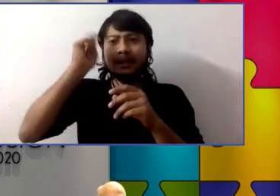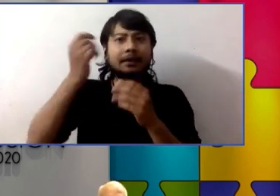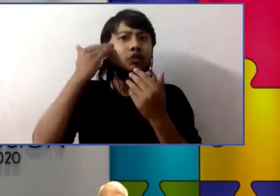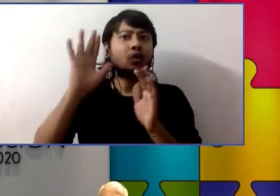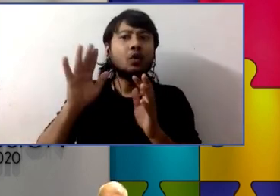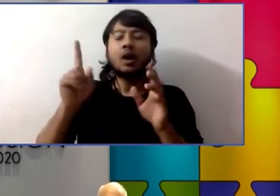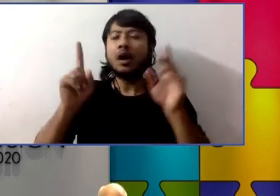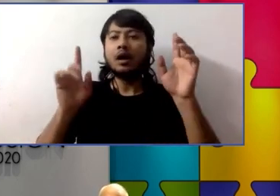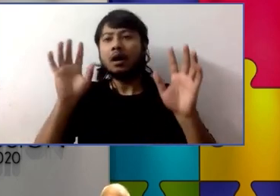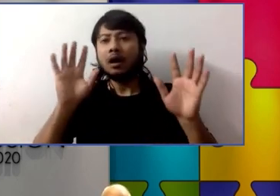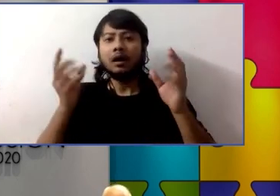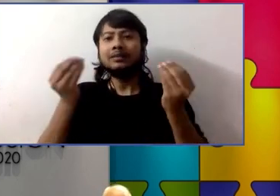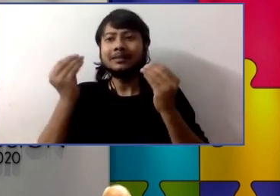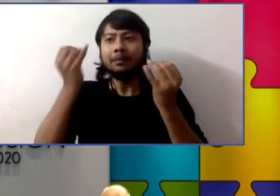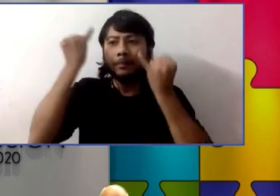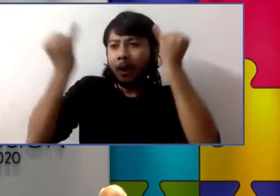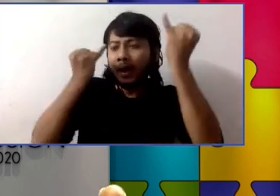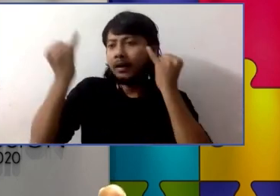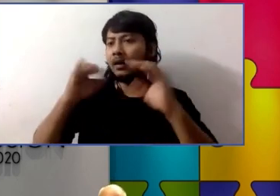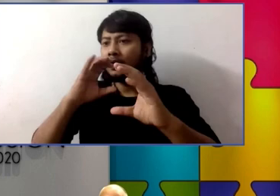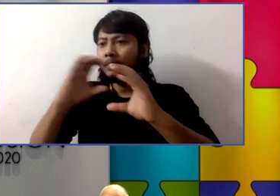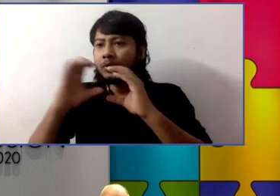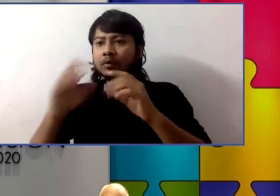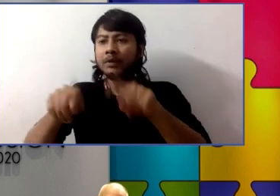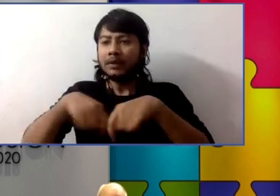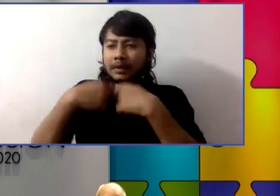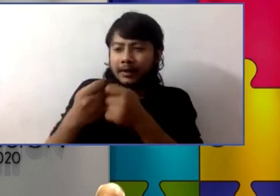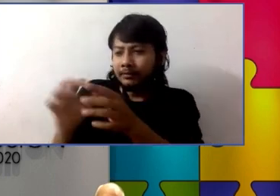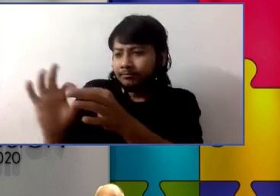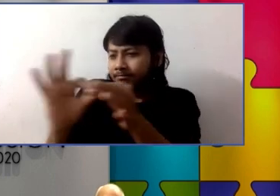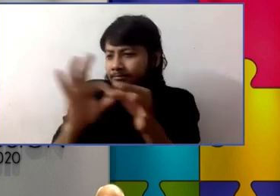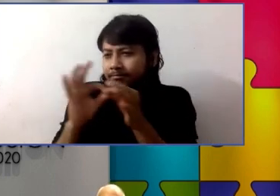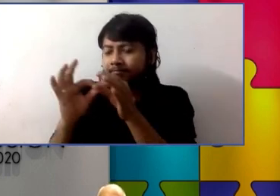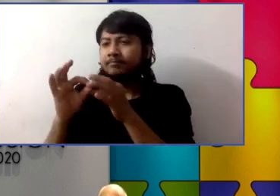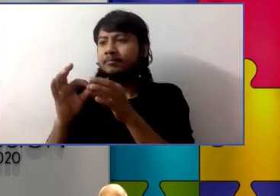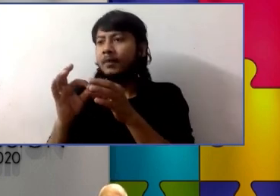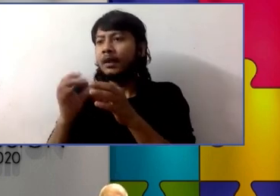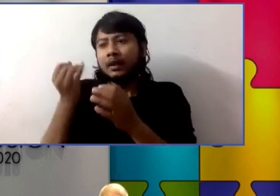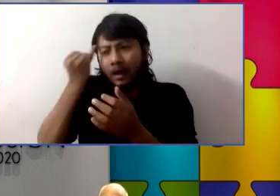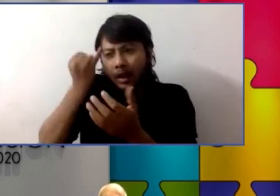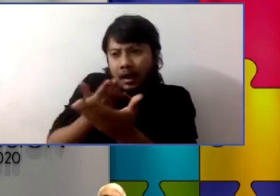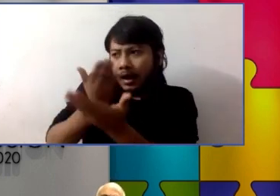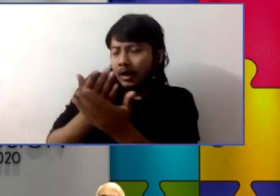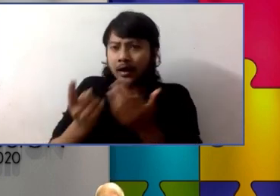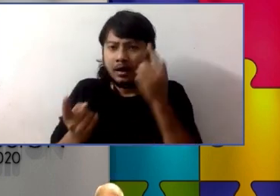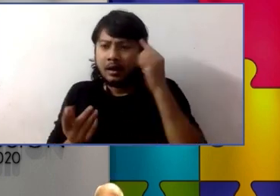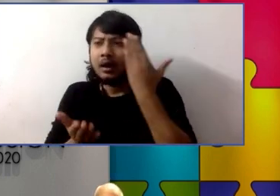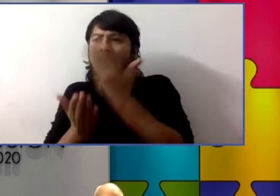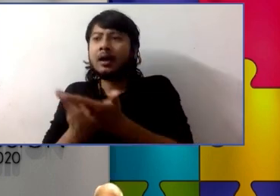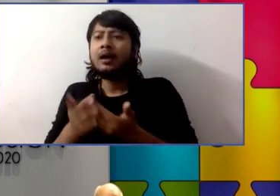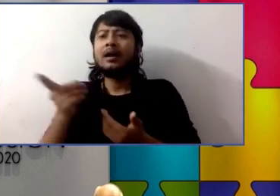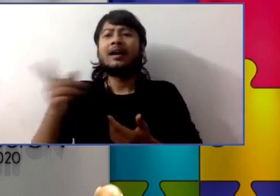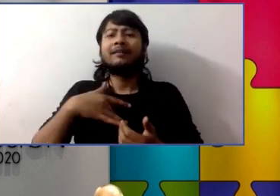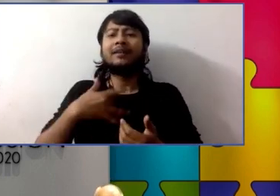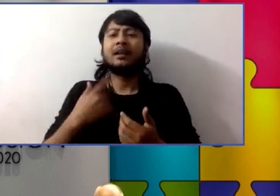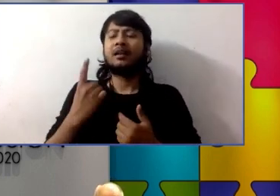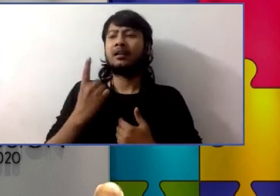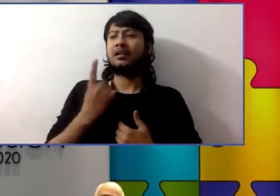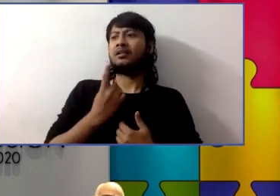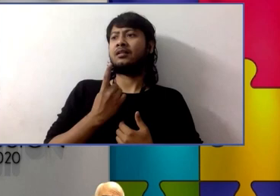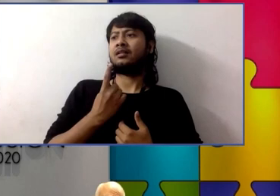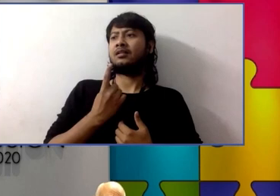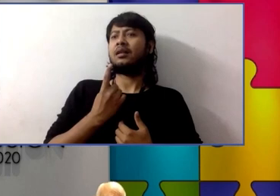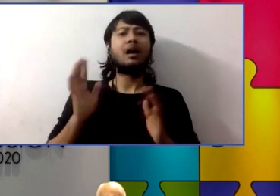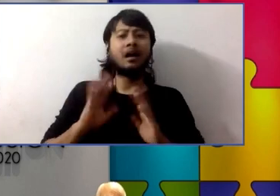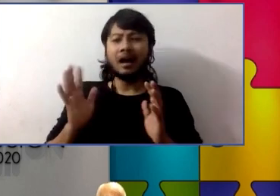you know leadership and teamwork and creativity in finding a way to make this child feel successful those